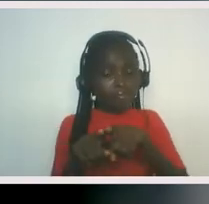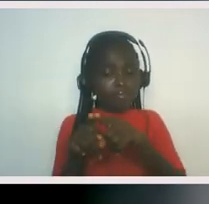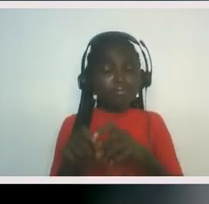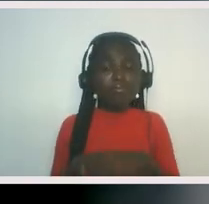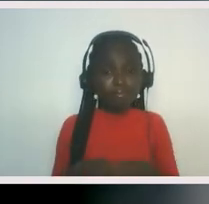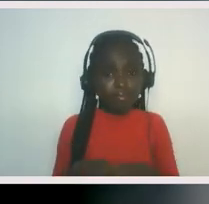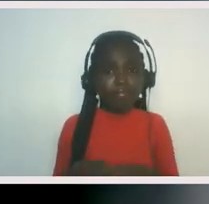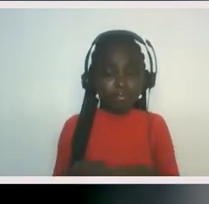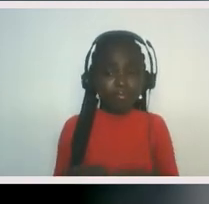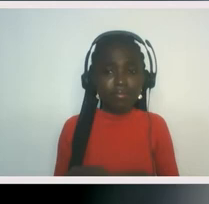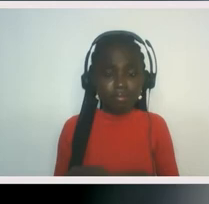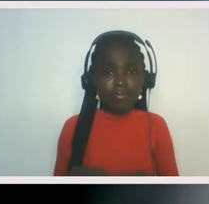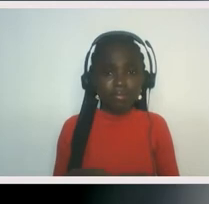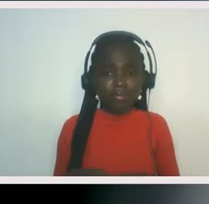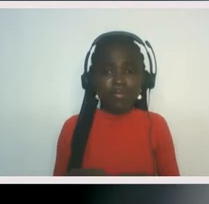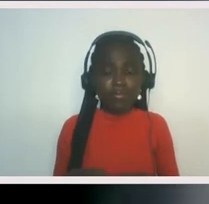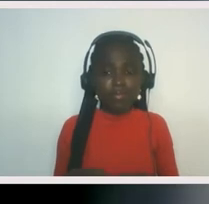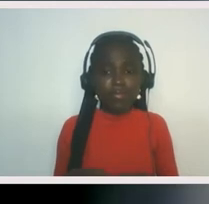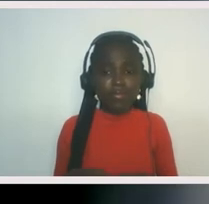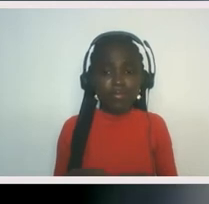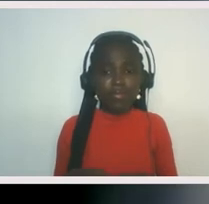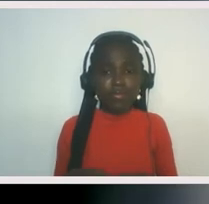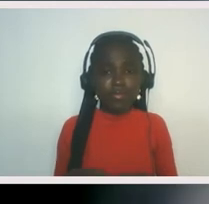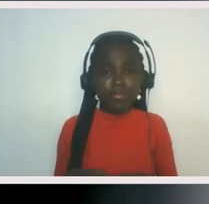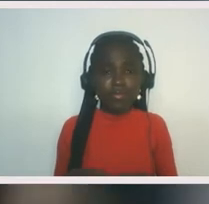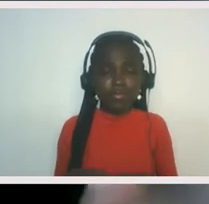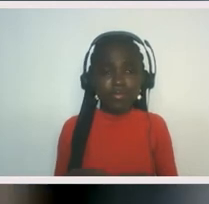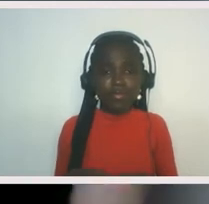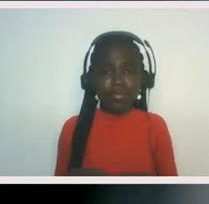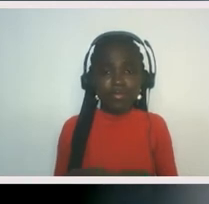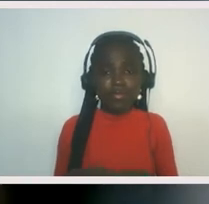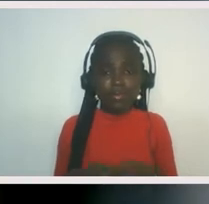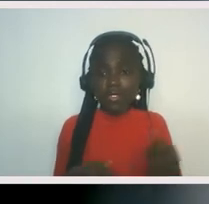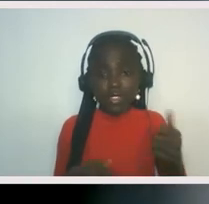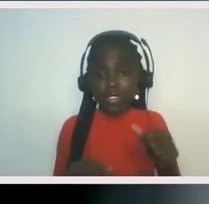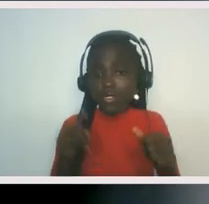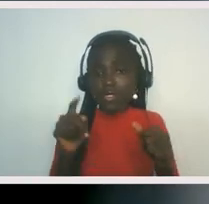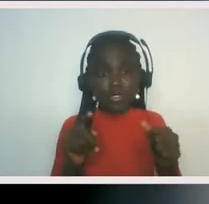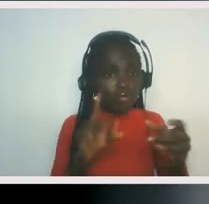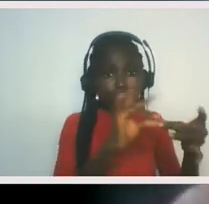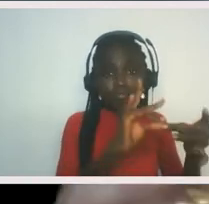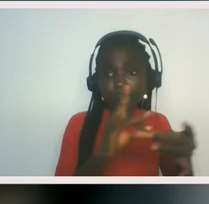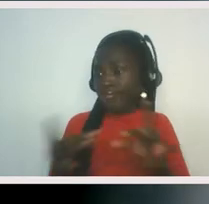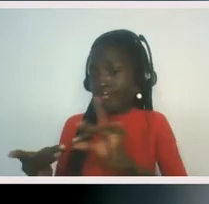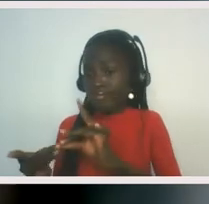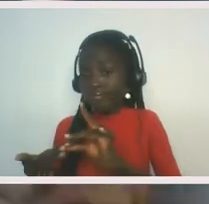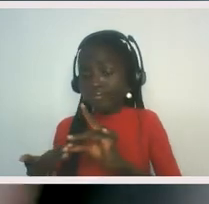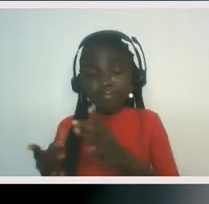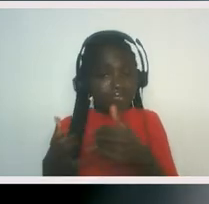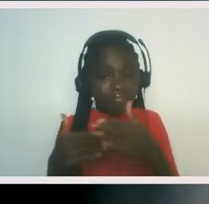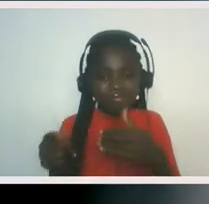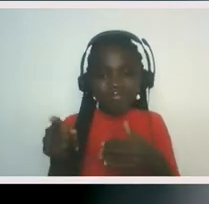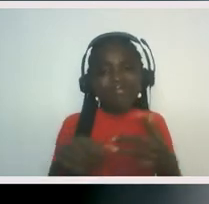benefited a few. Um, whichever side of the fence you sit, the legacies